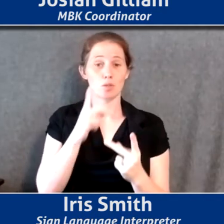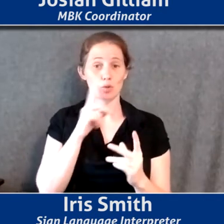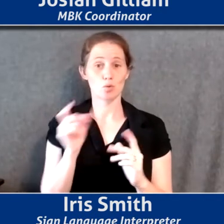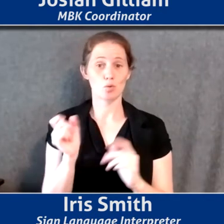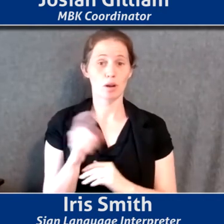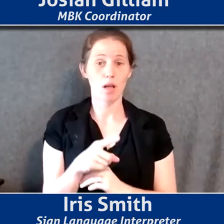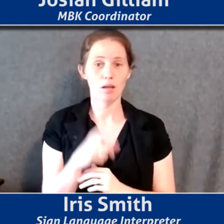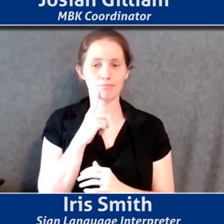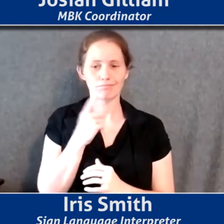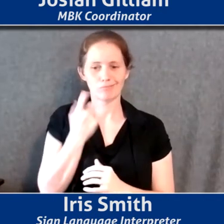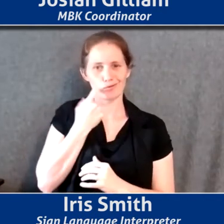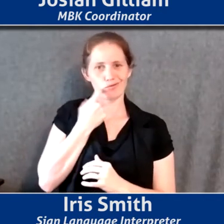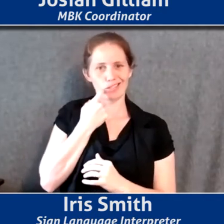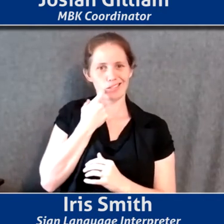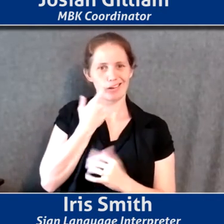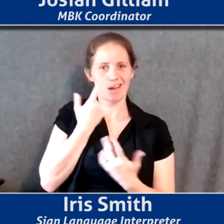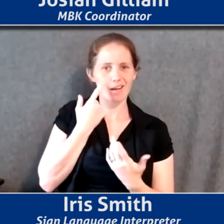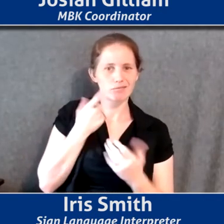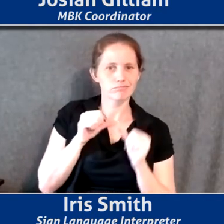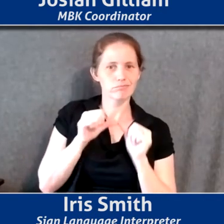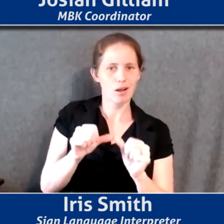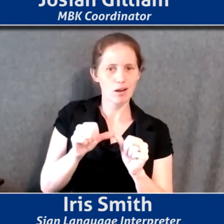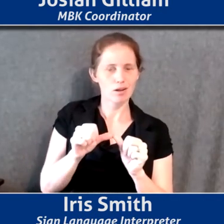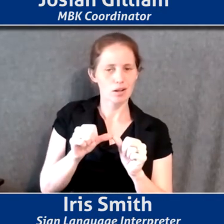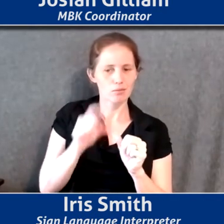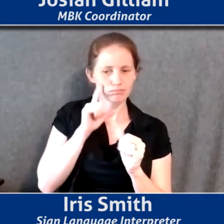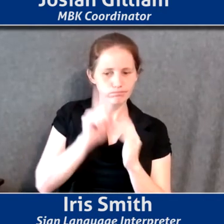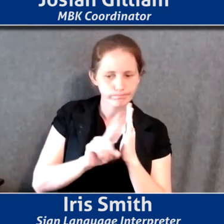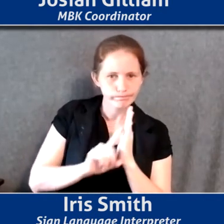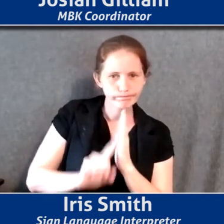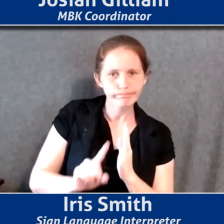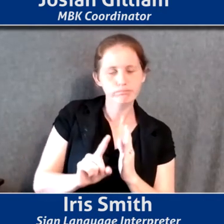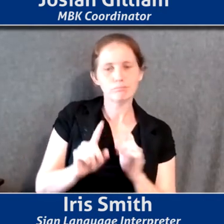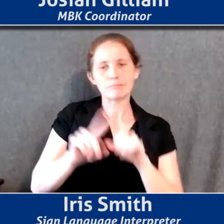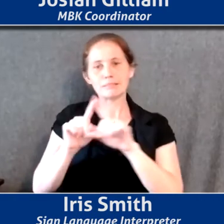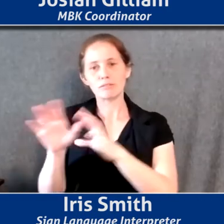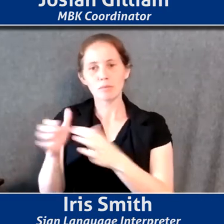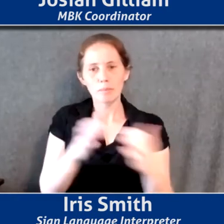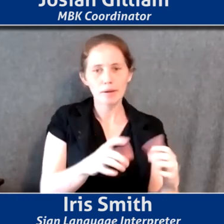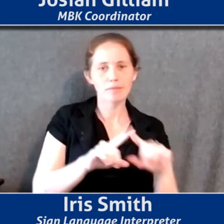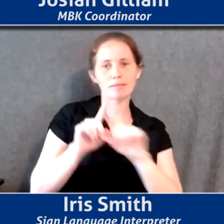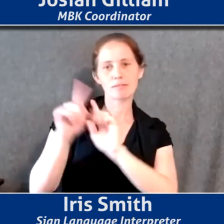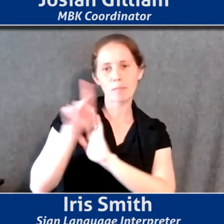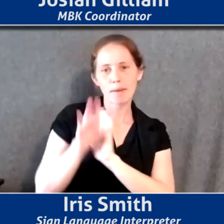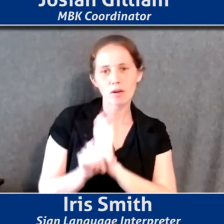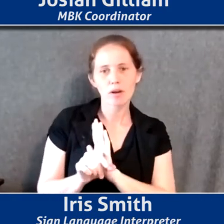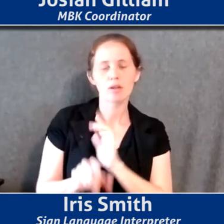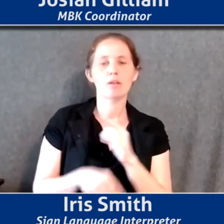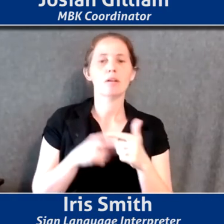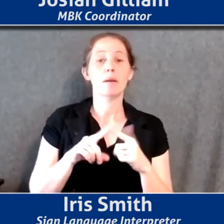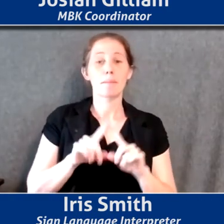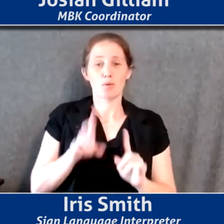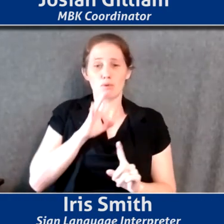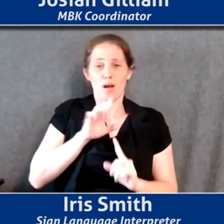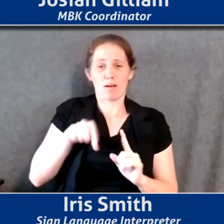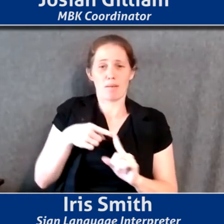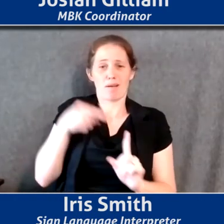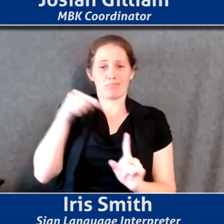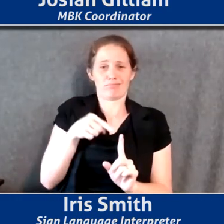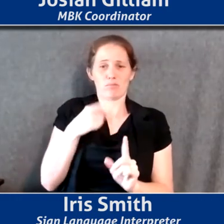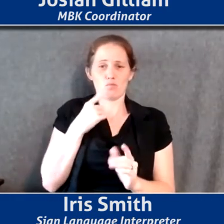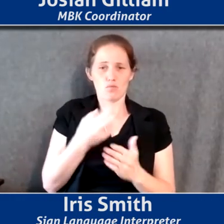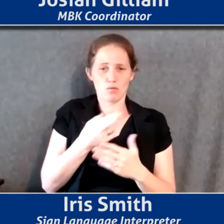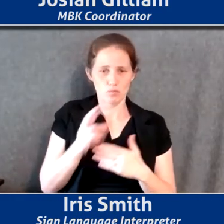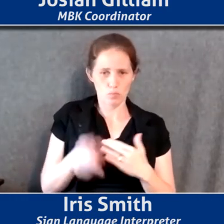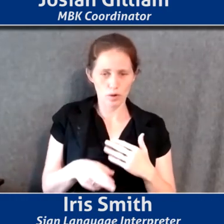the latest in an ongoing exploration of these realities, uh, from folks in different sectors, from different backgrounds. Um, but since we're talking about this one report, uh,